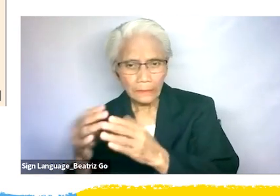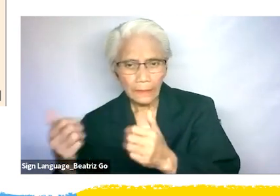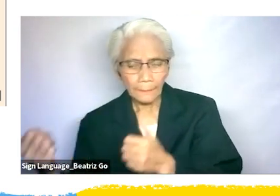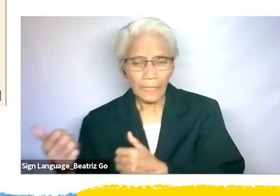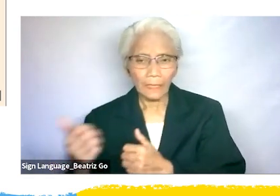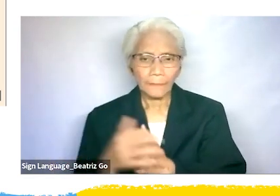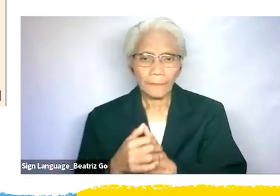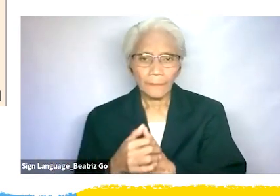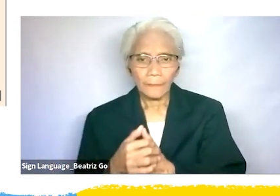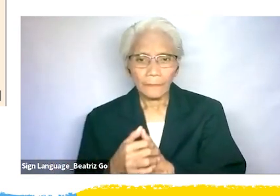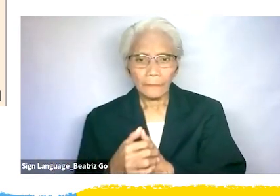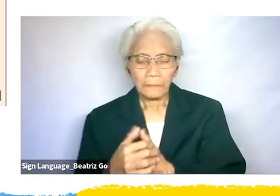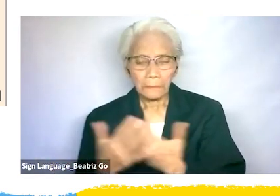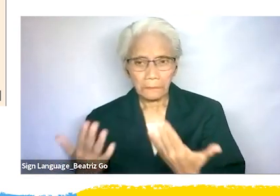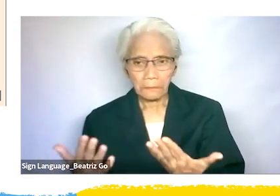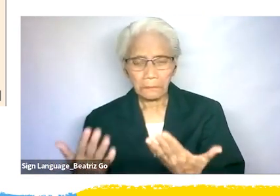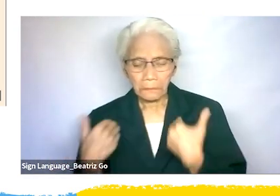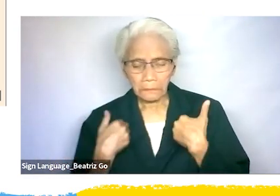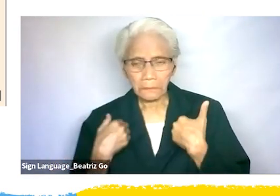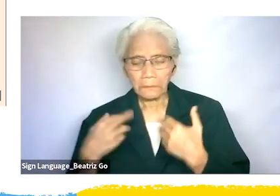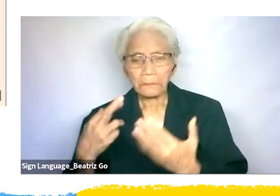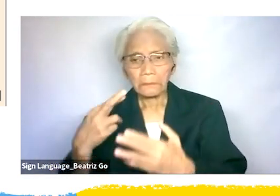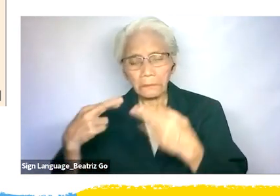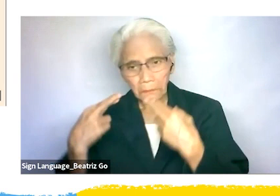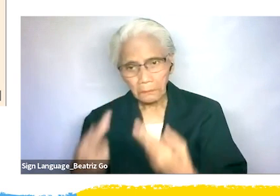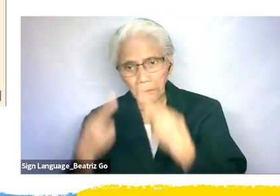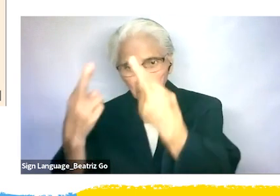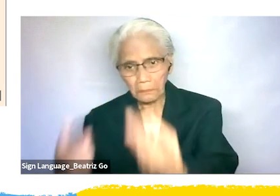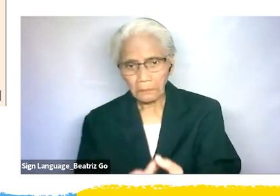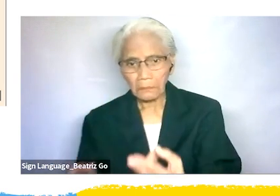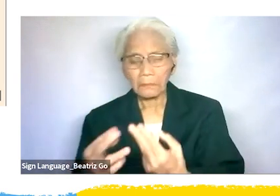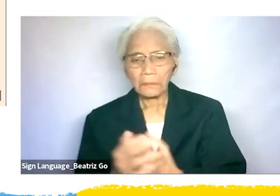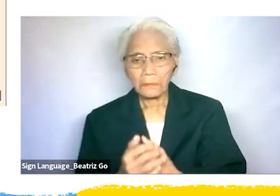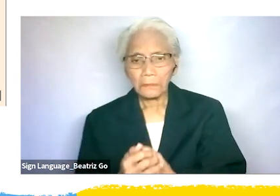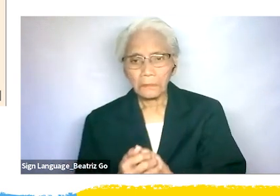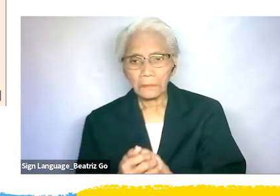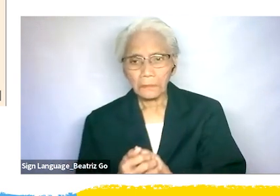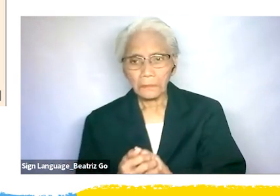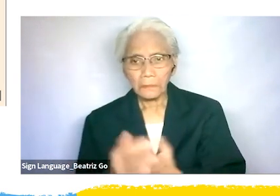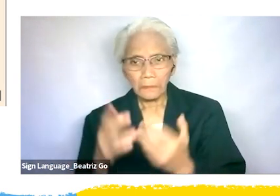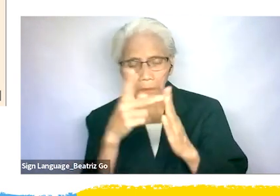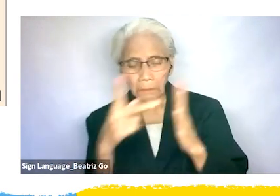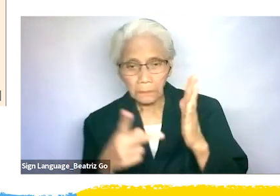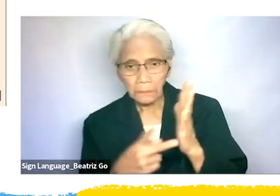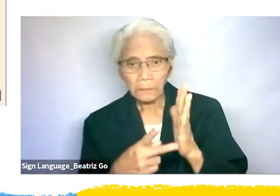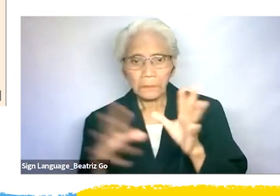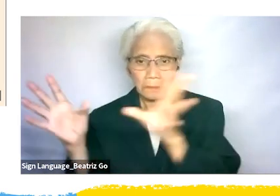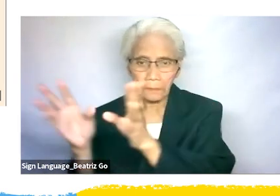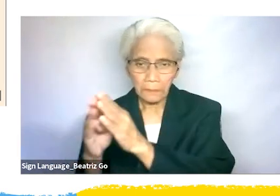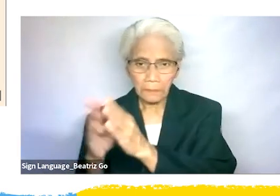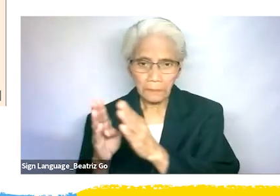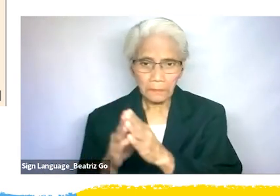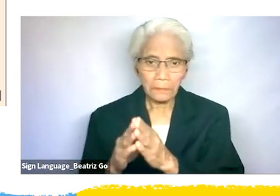following recommendations to relevant agencies based on the principle outline in the Convention on the Lives